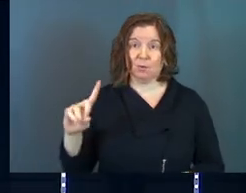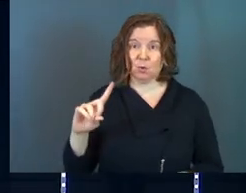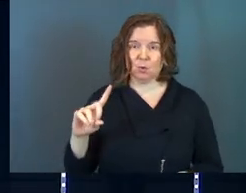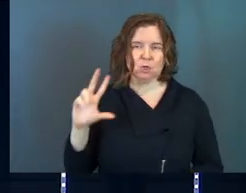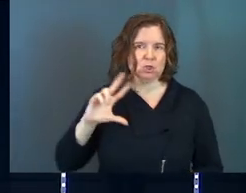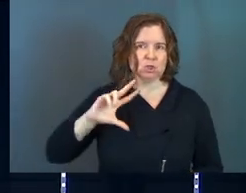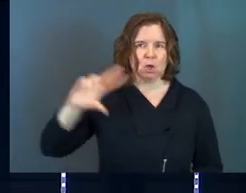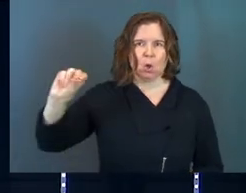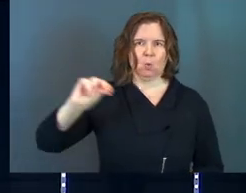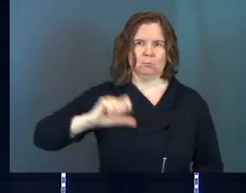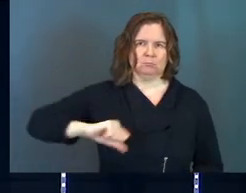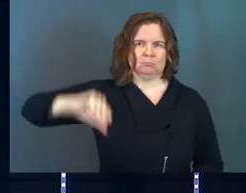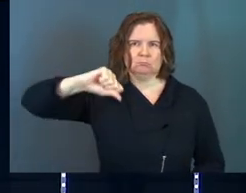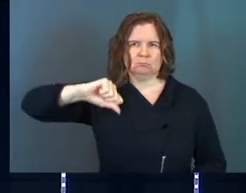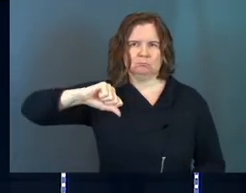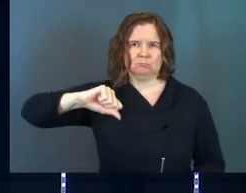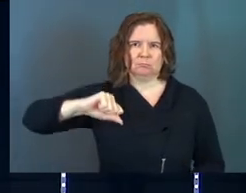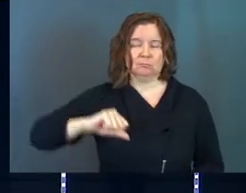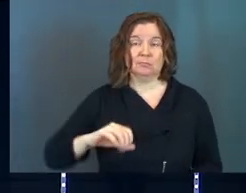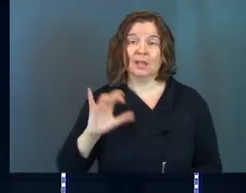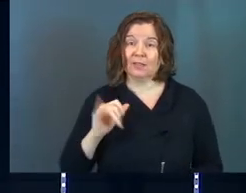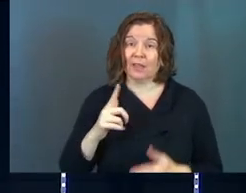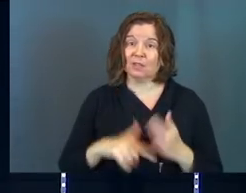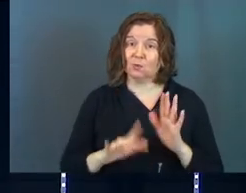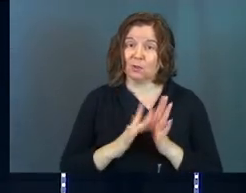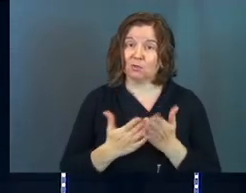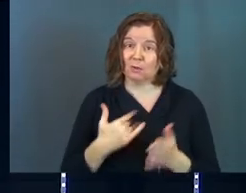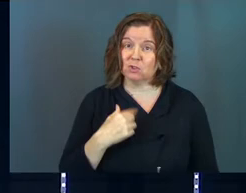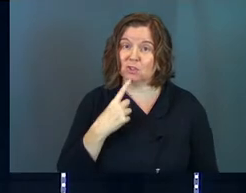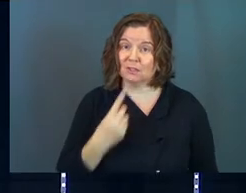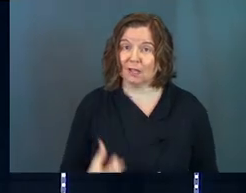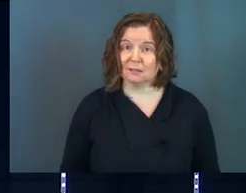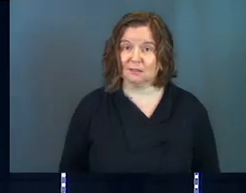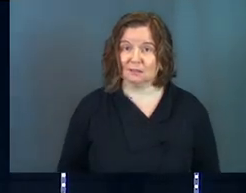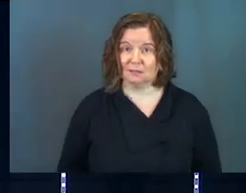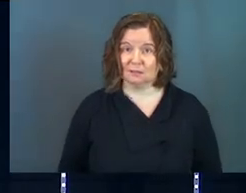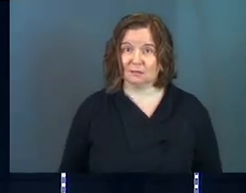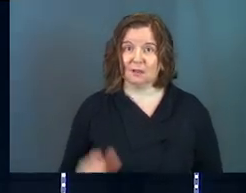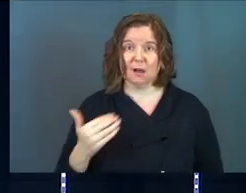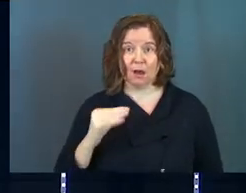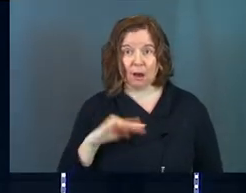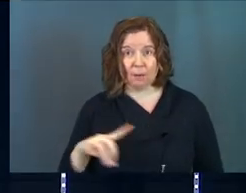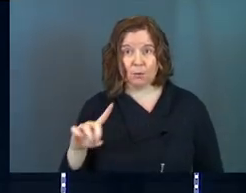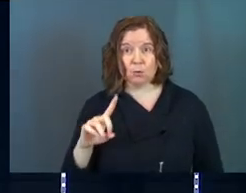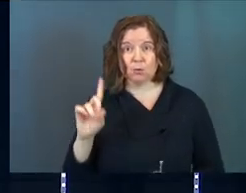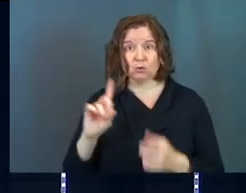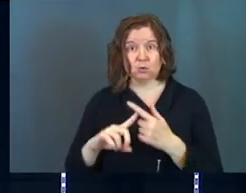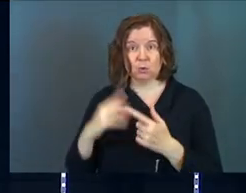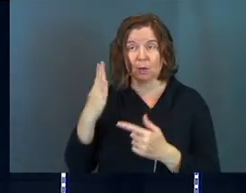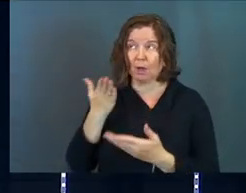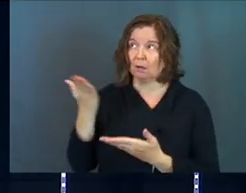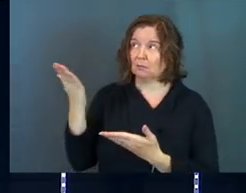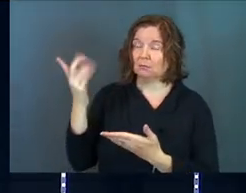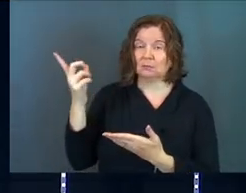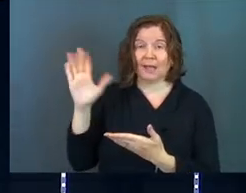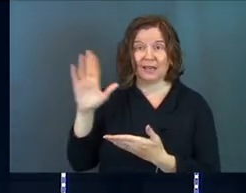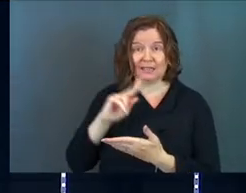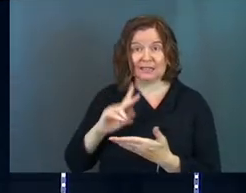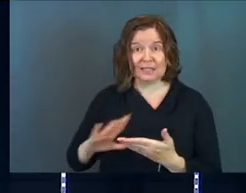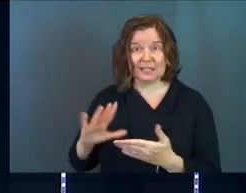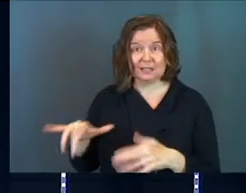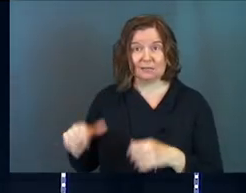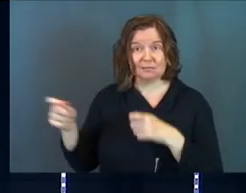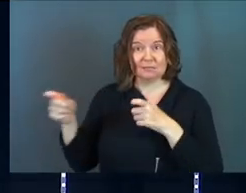is no. That's what the scripture says. Our mood toward God and his